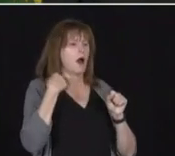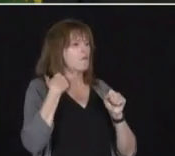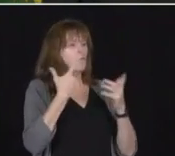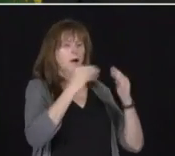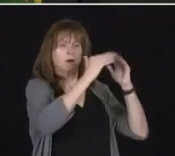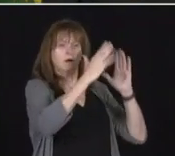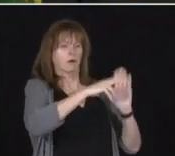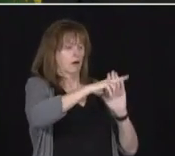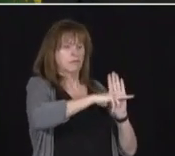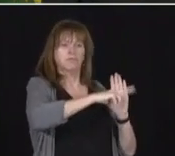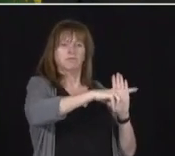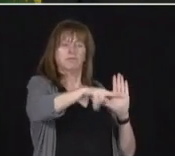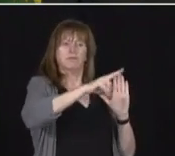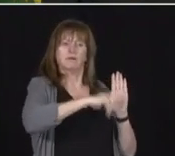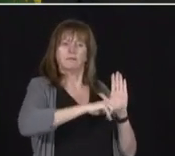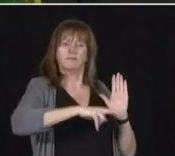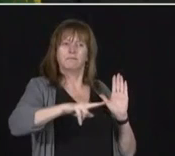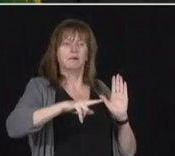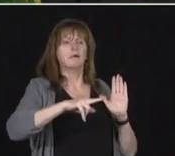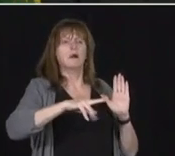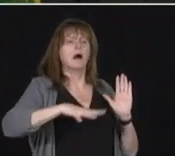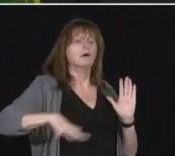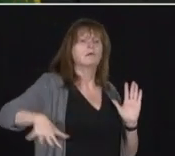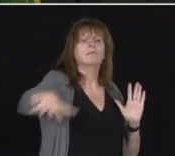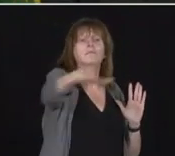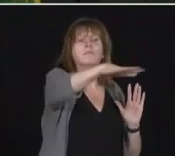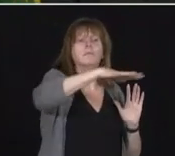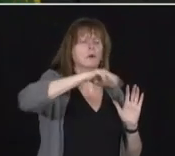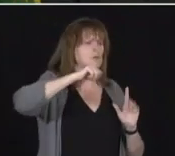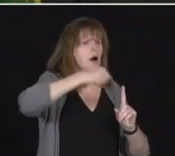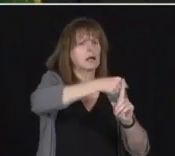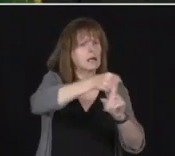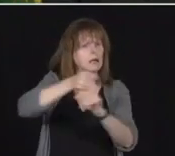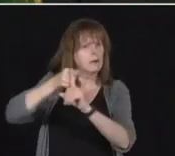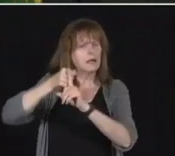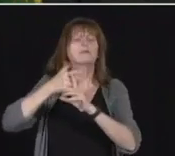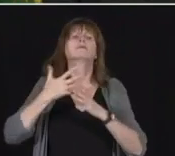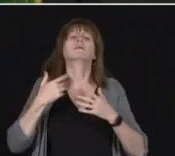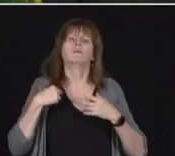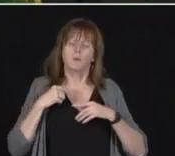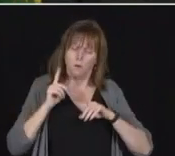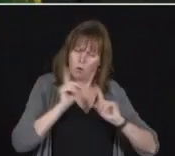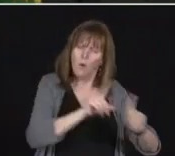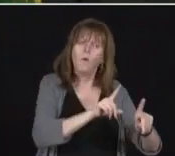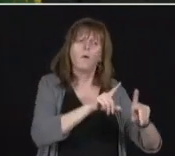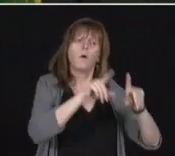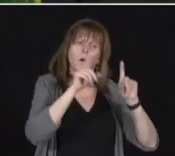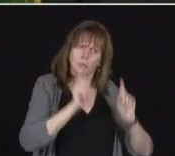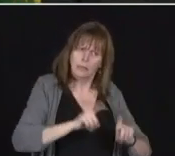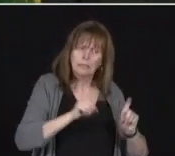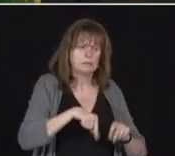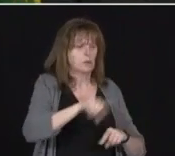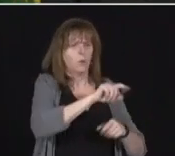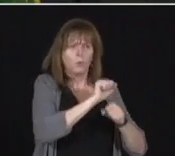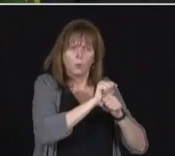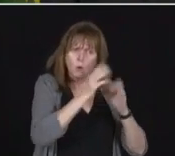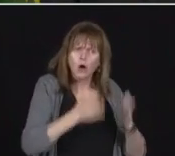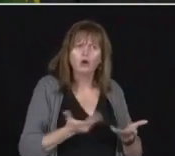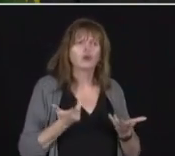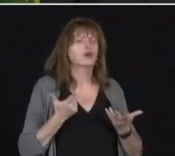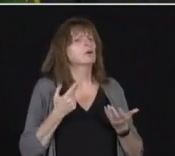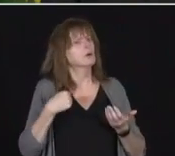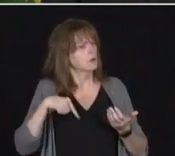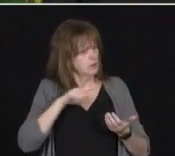affect the rest of the community. We're going in there, we're going to start testing the migrant workers and we're going to work with the